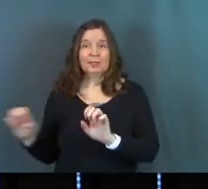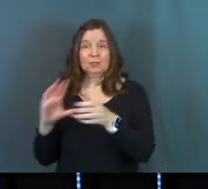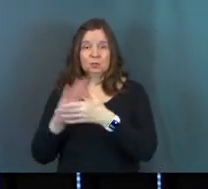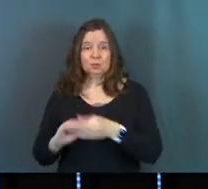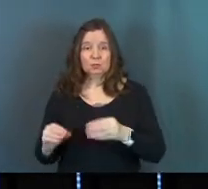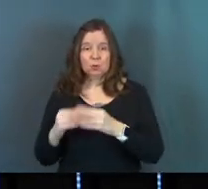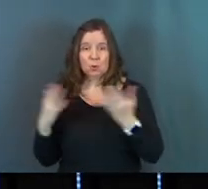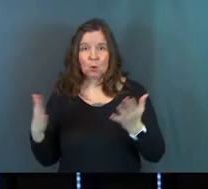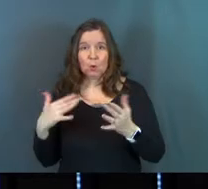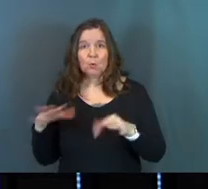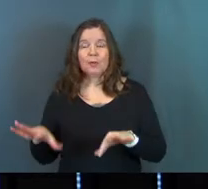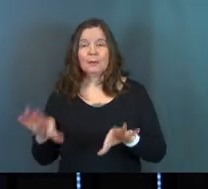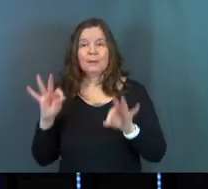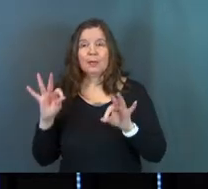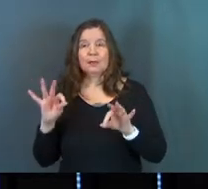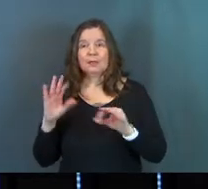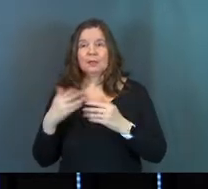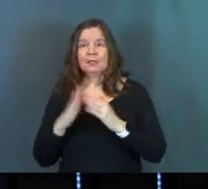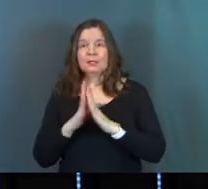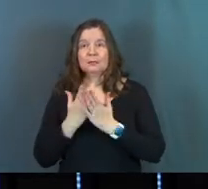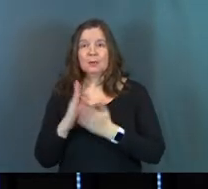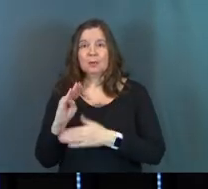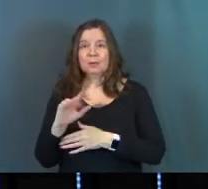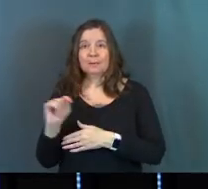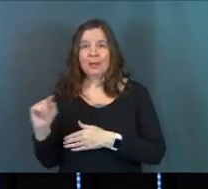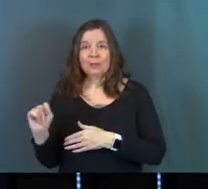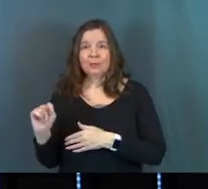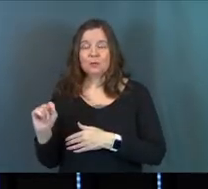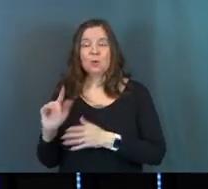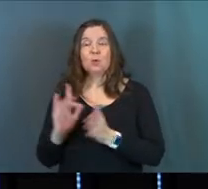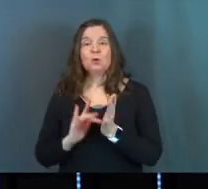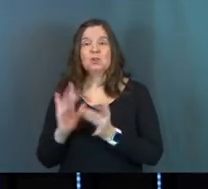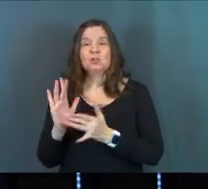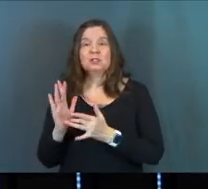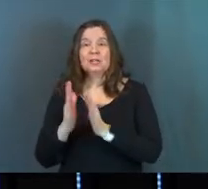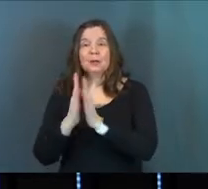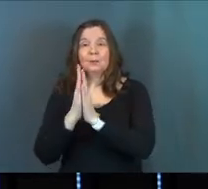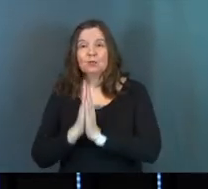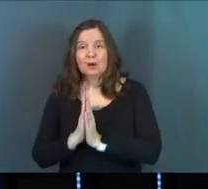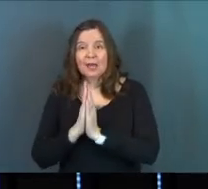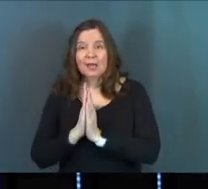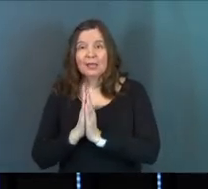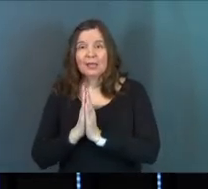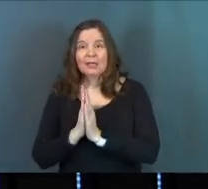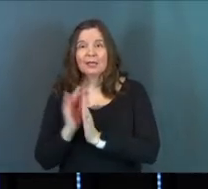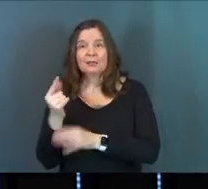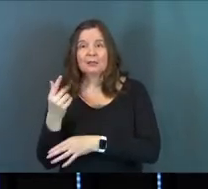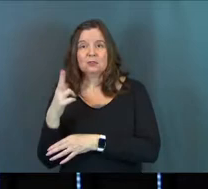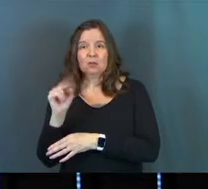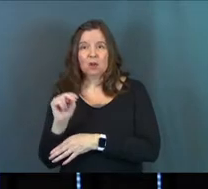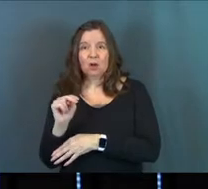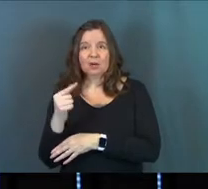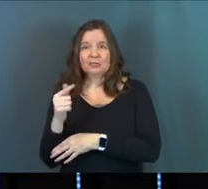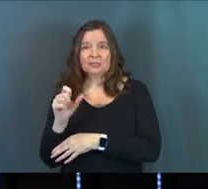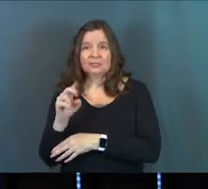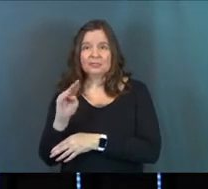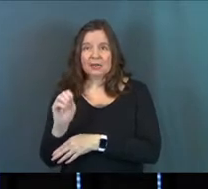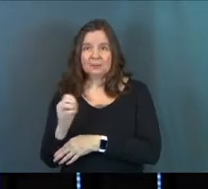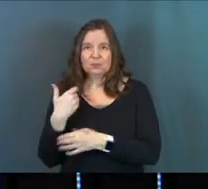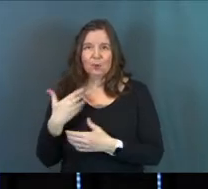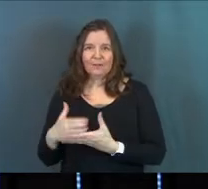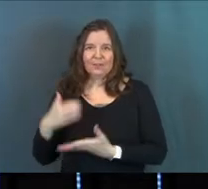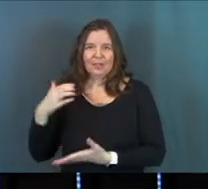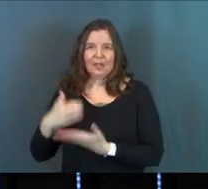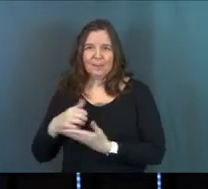story where we pick up, it's in the book of Matthew and it is when Jesus prays in the garden of Gethsemane, okay? So we've got the cup,